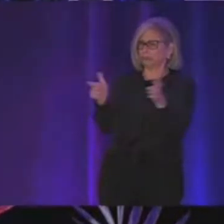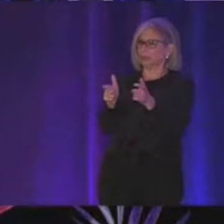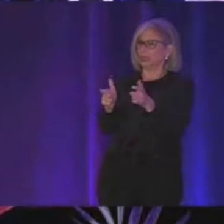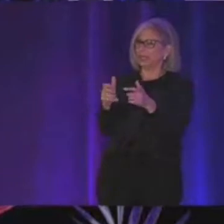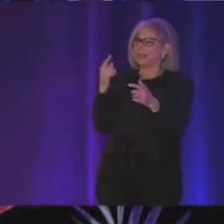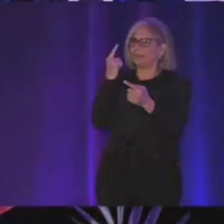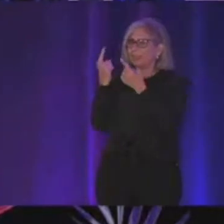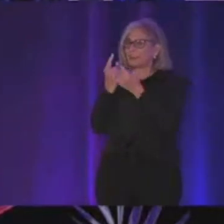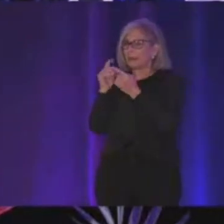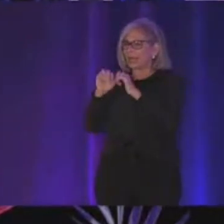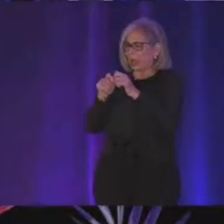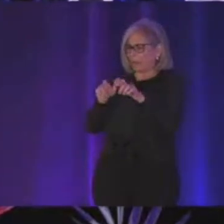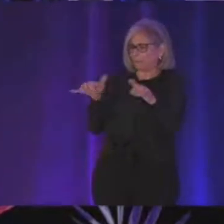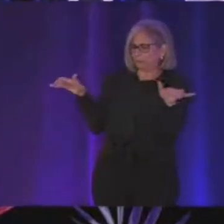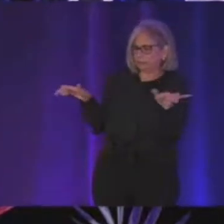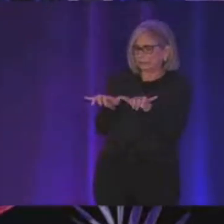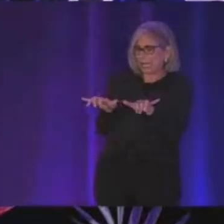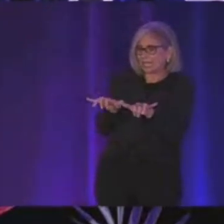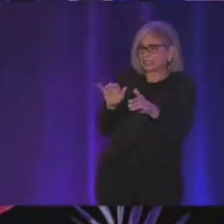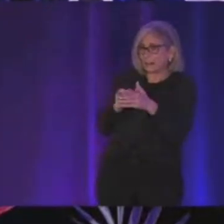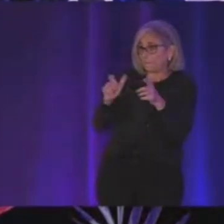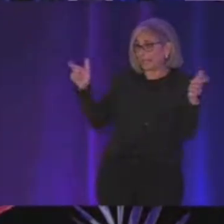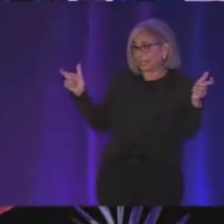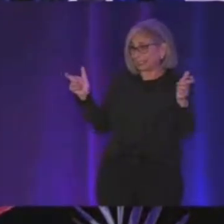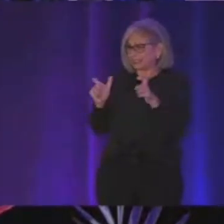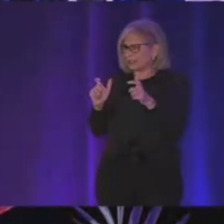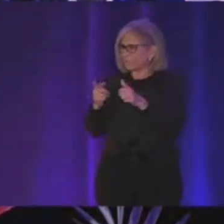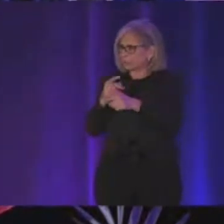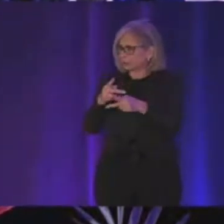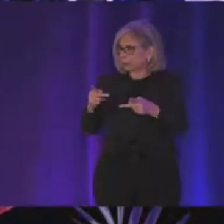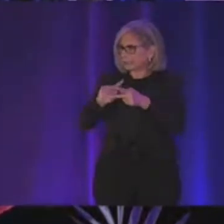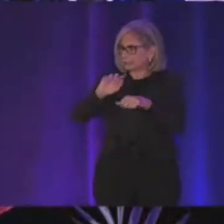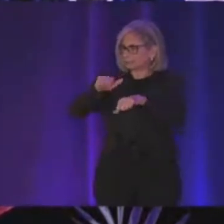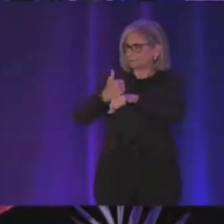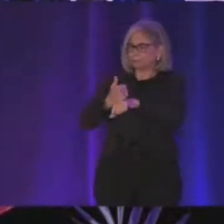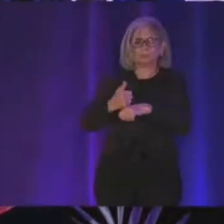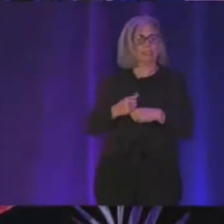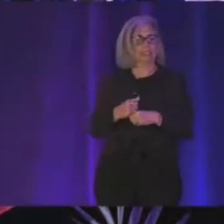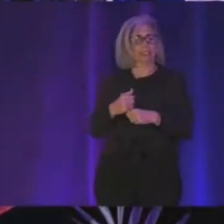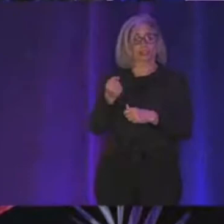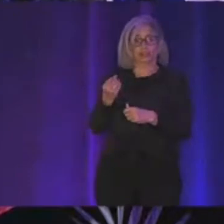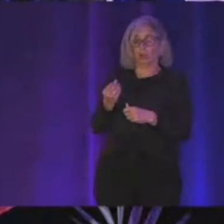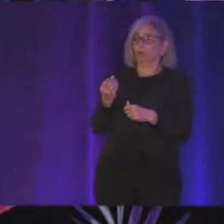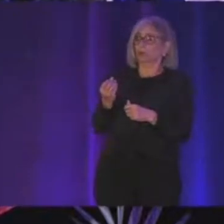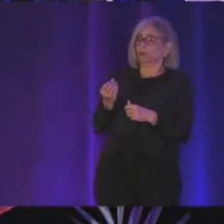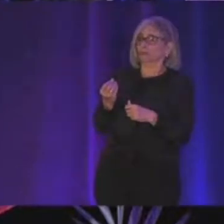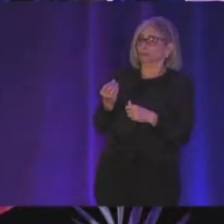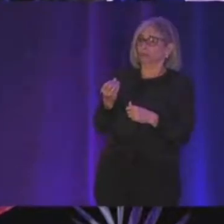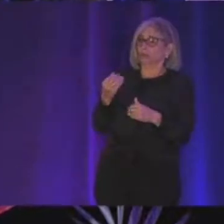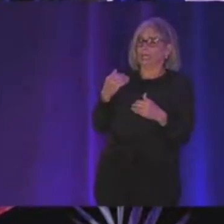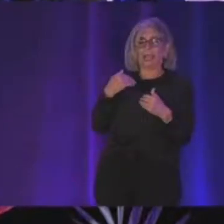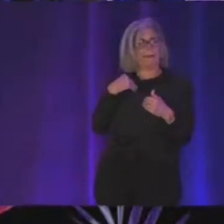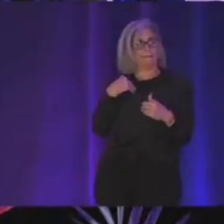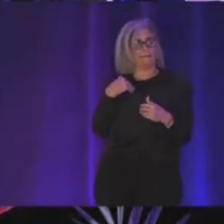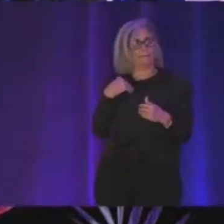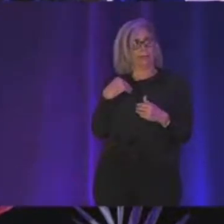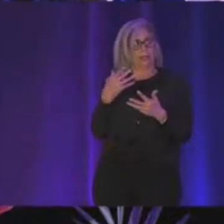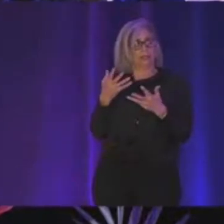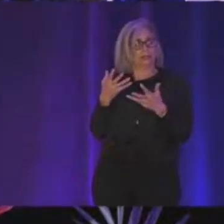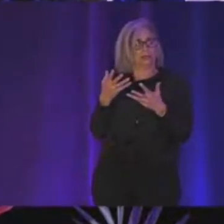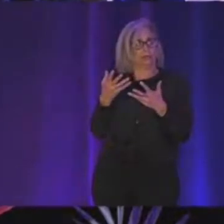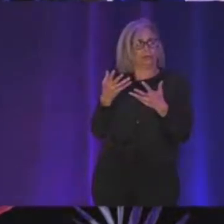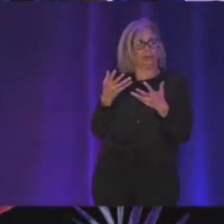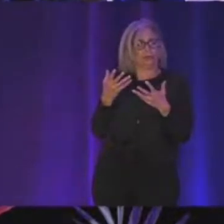now let's think like how big is this actually in the file system so we have all of so if you have a rectangle you want to know like how many